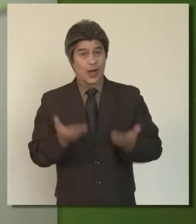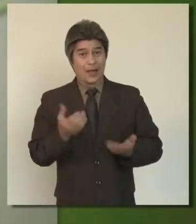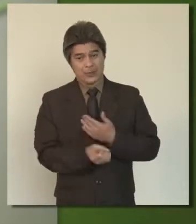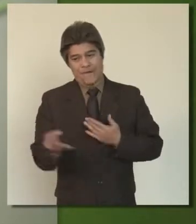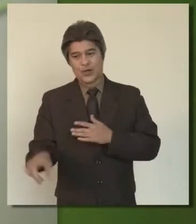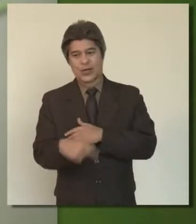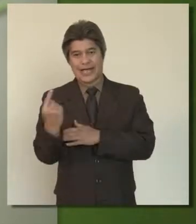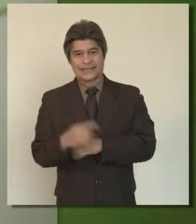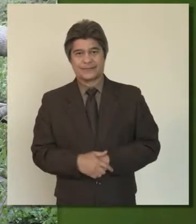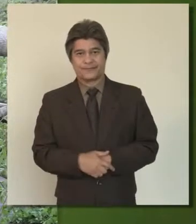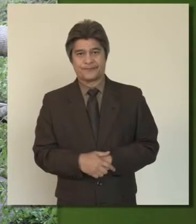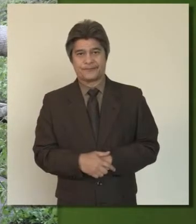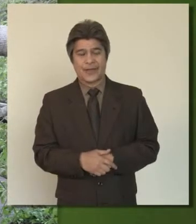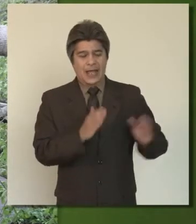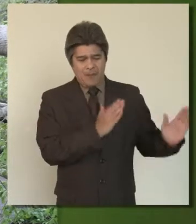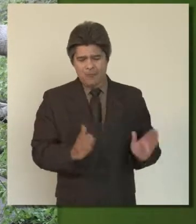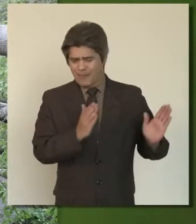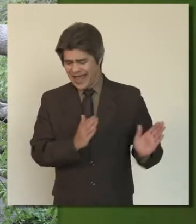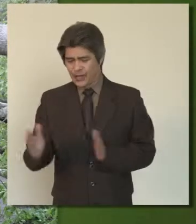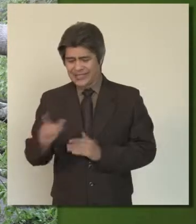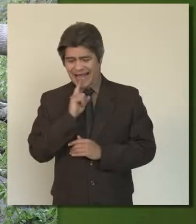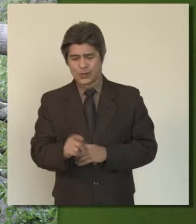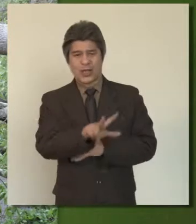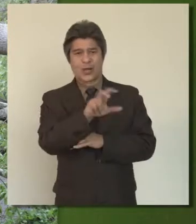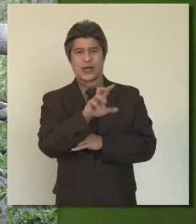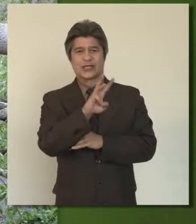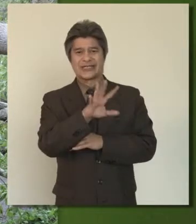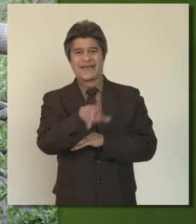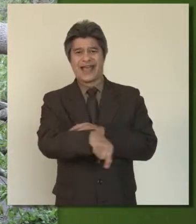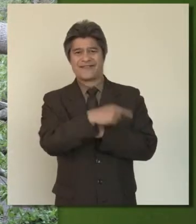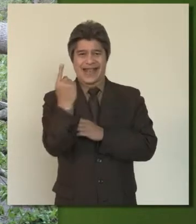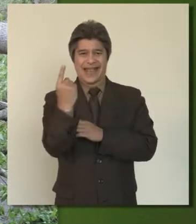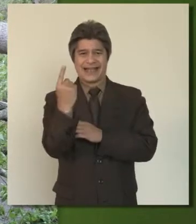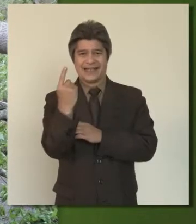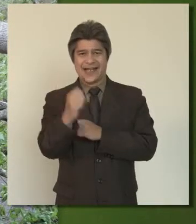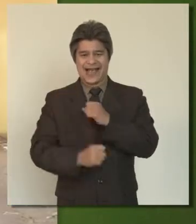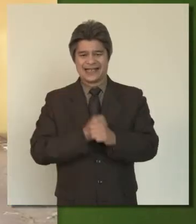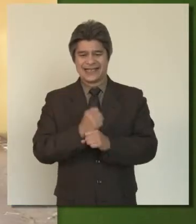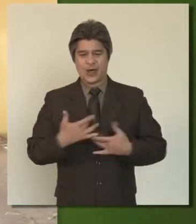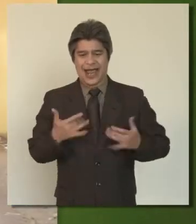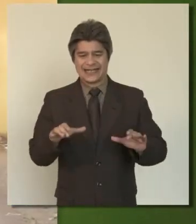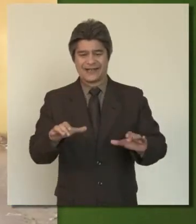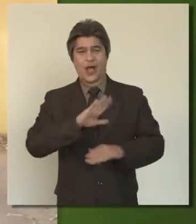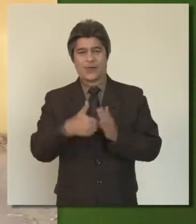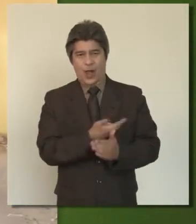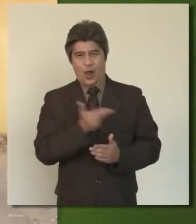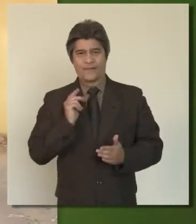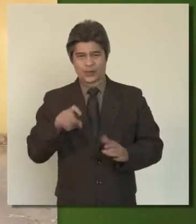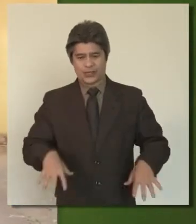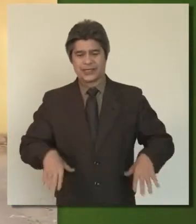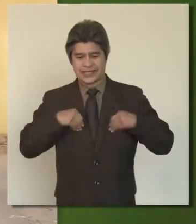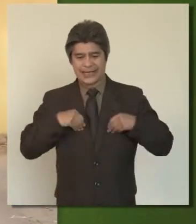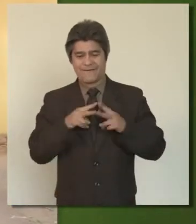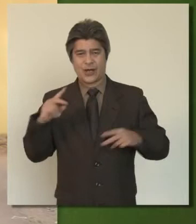to perhaps a few days. Preparedness is actually a 365 day a year activity that